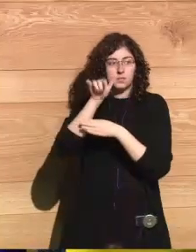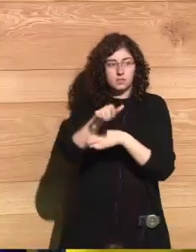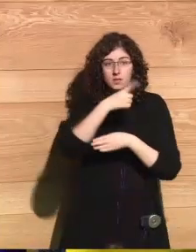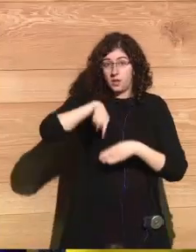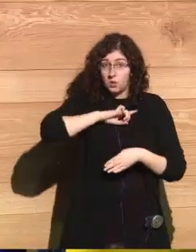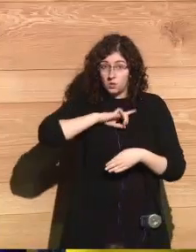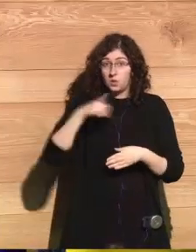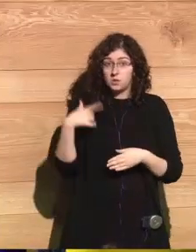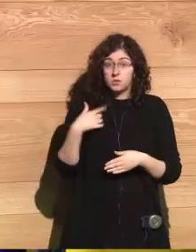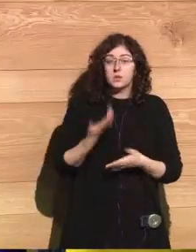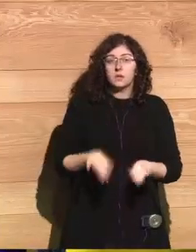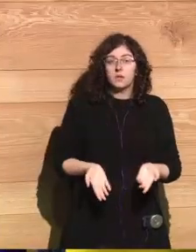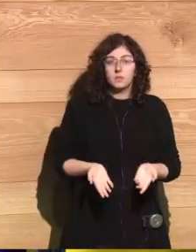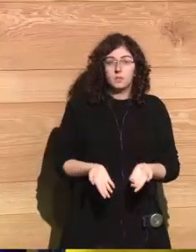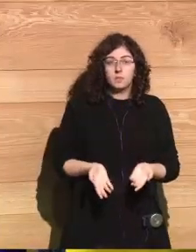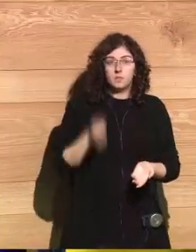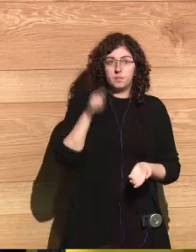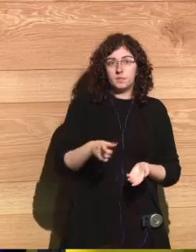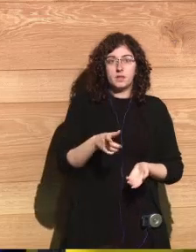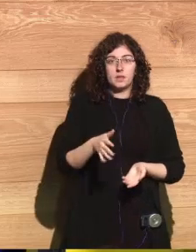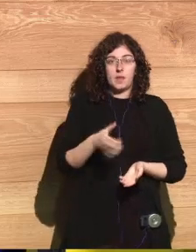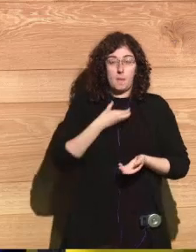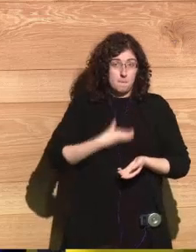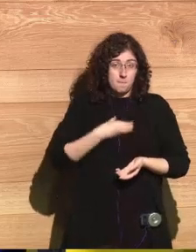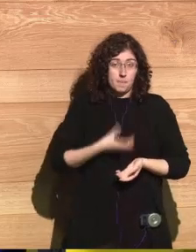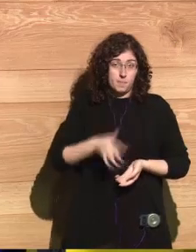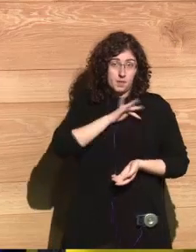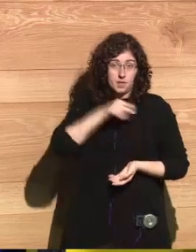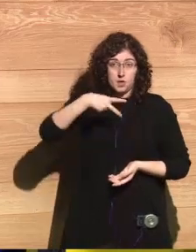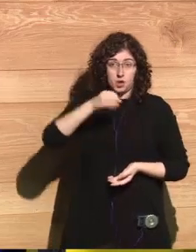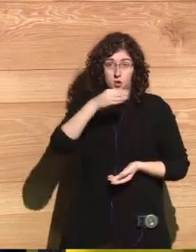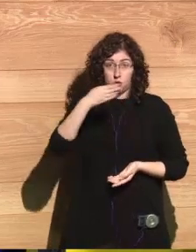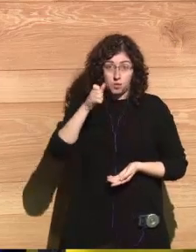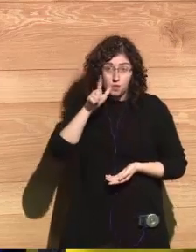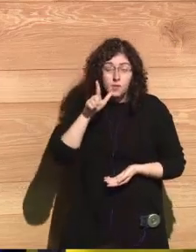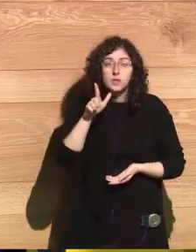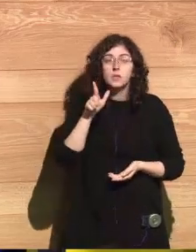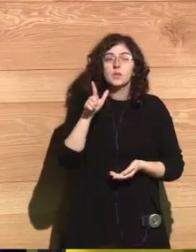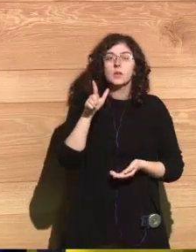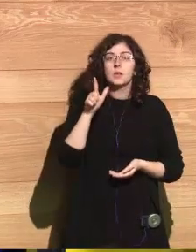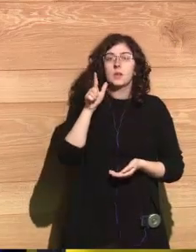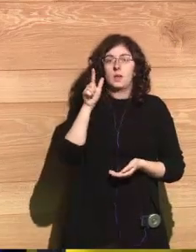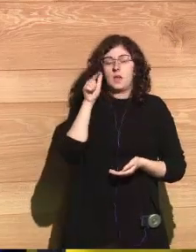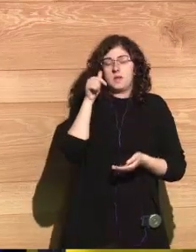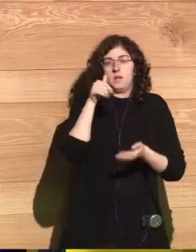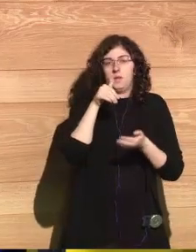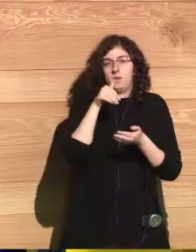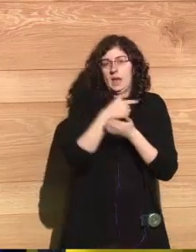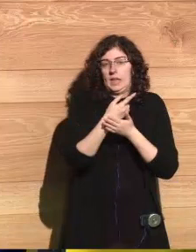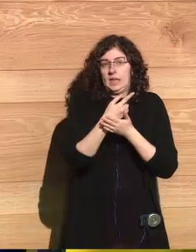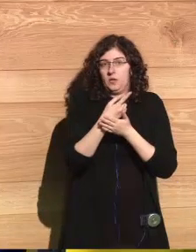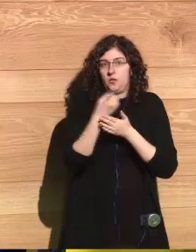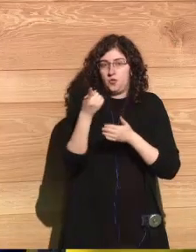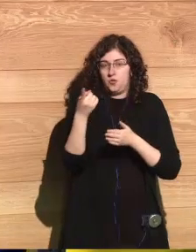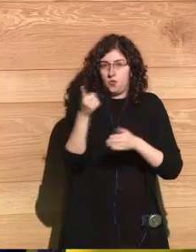this, this is the Nobel Medal when we got it back in 2017, in December. After all